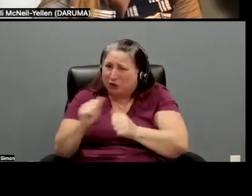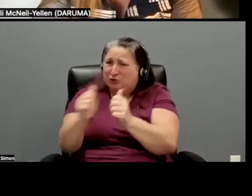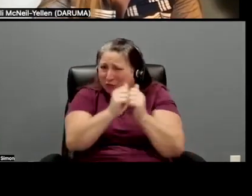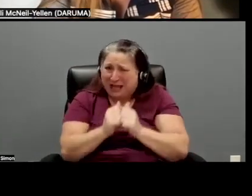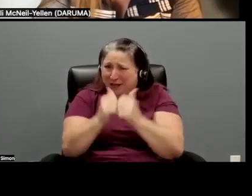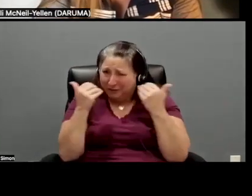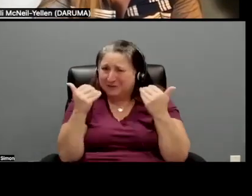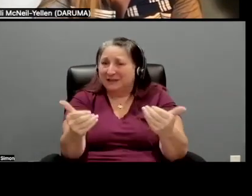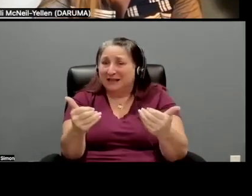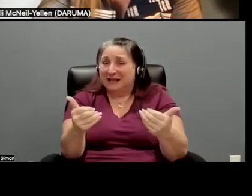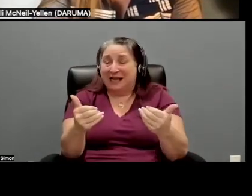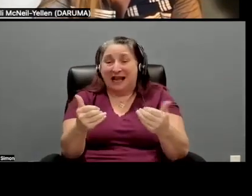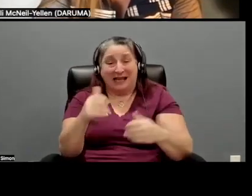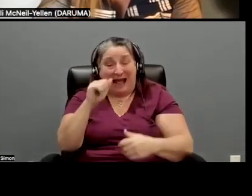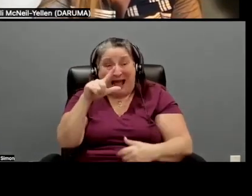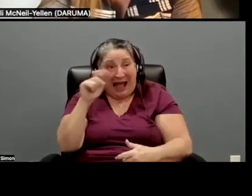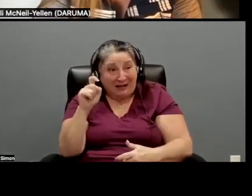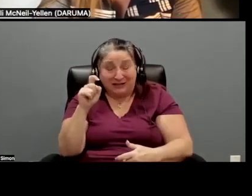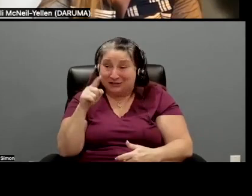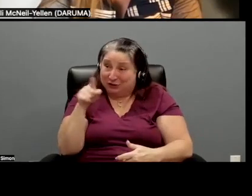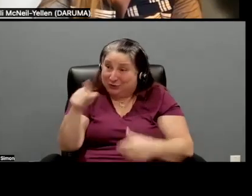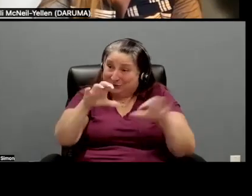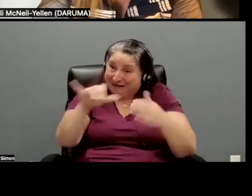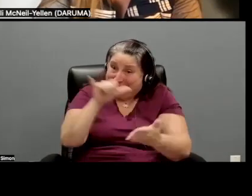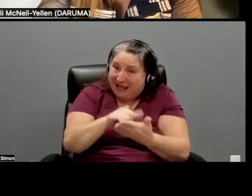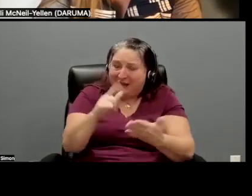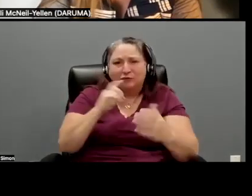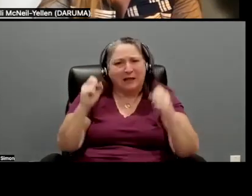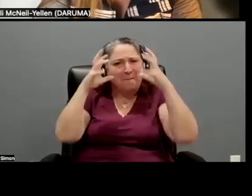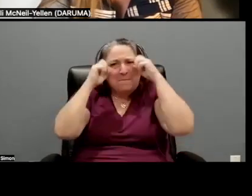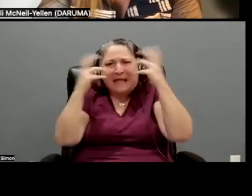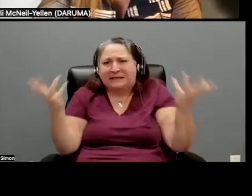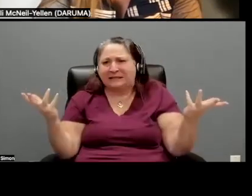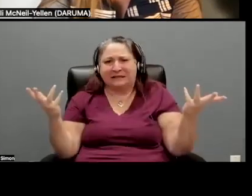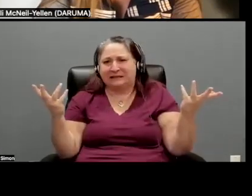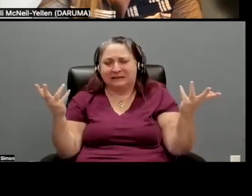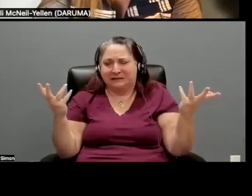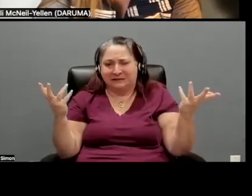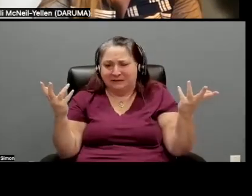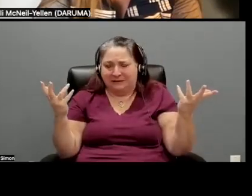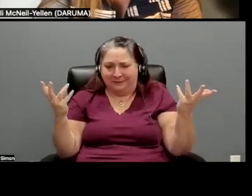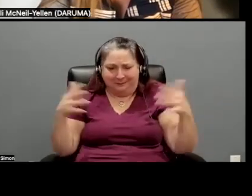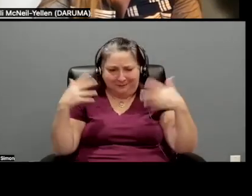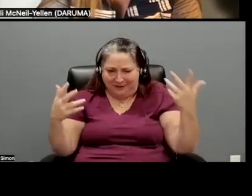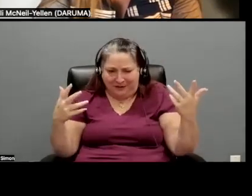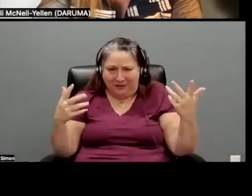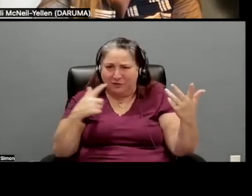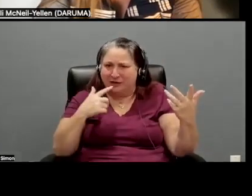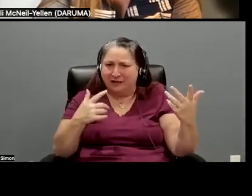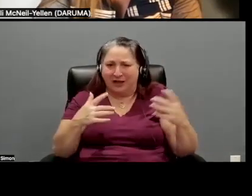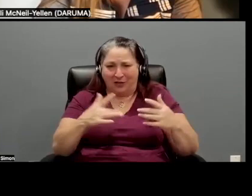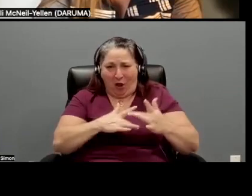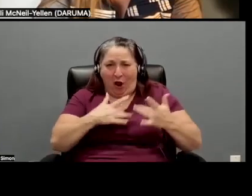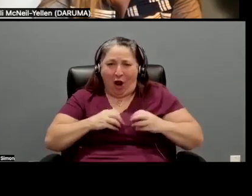by you doing that, Alex, it's, it's, it's amazing. It's, it's, it's, uh, the heart chakra is open